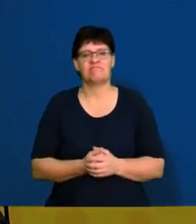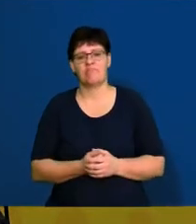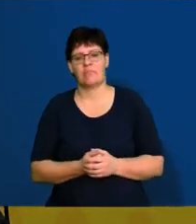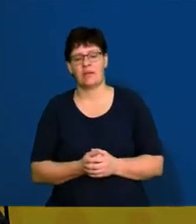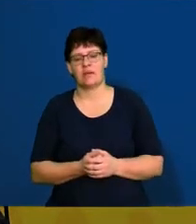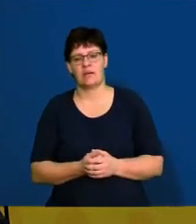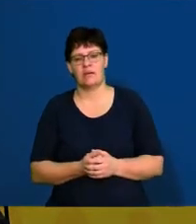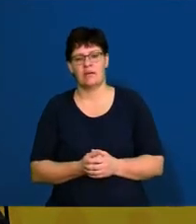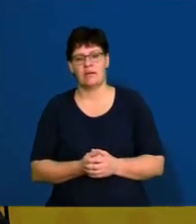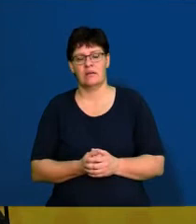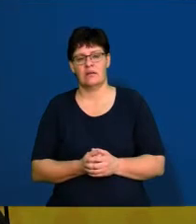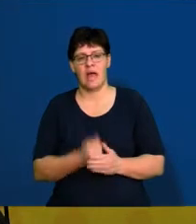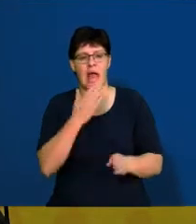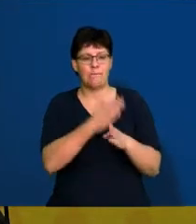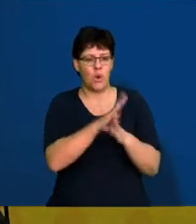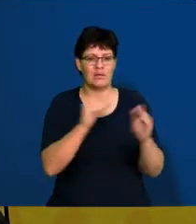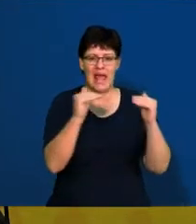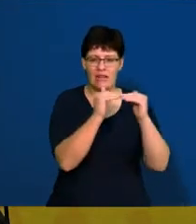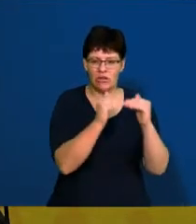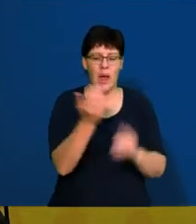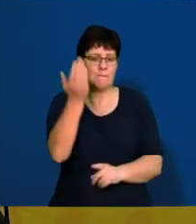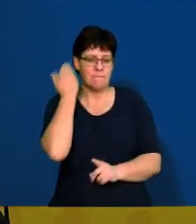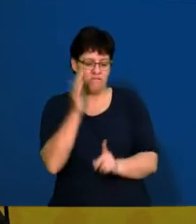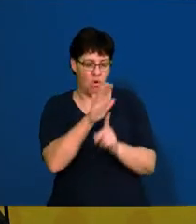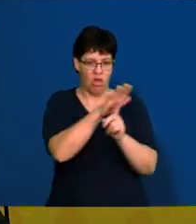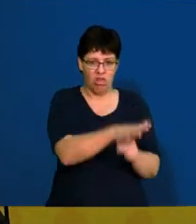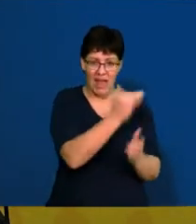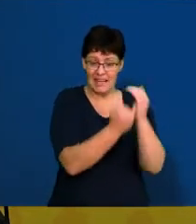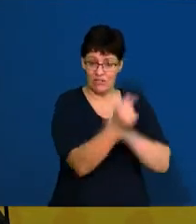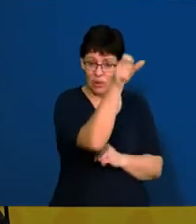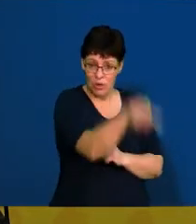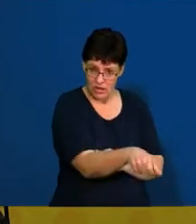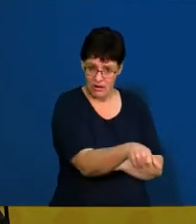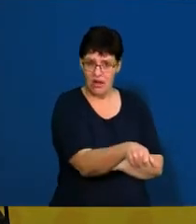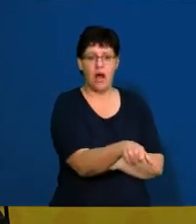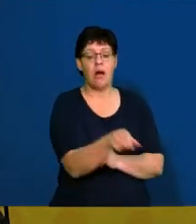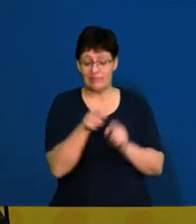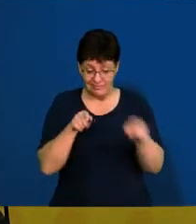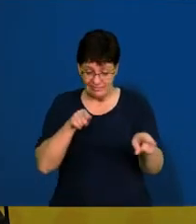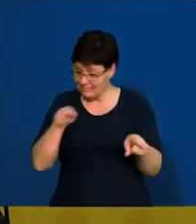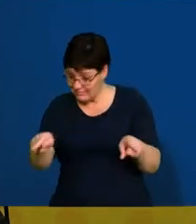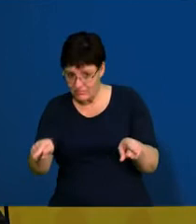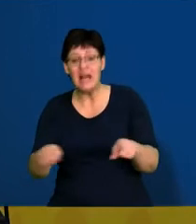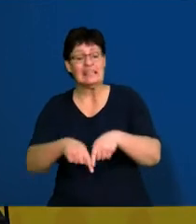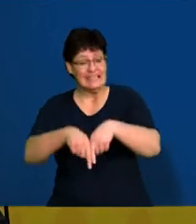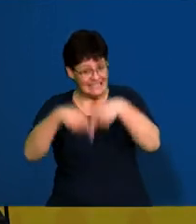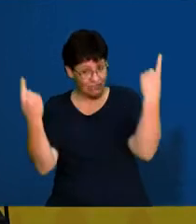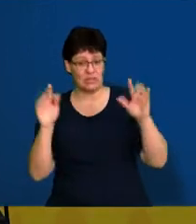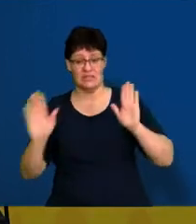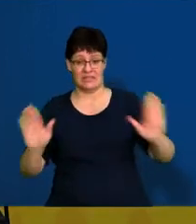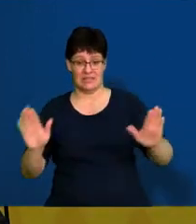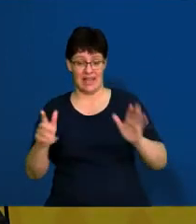it comes to employment equity, previously disadvantaged individuals, please don't confuse the two different acts.